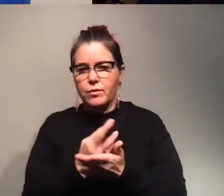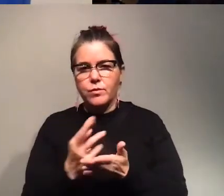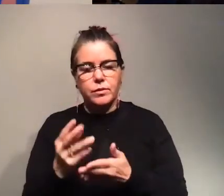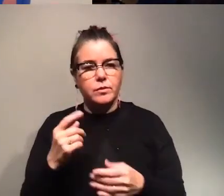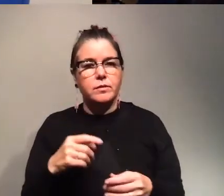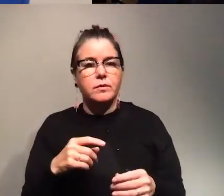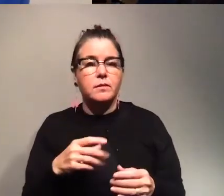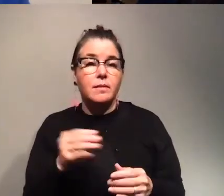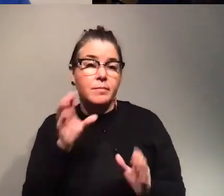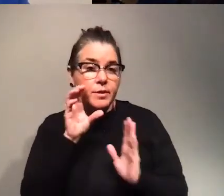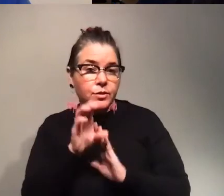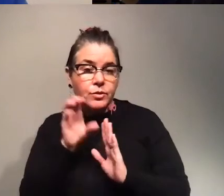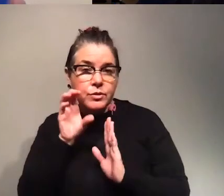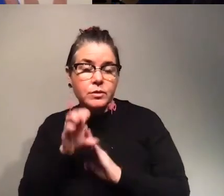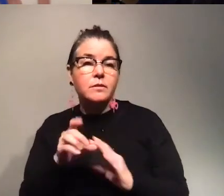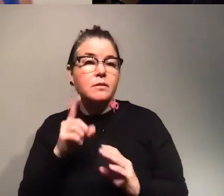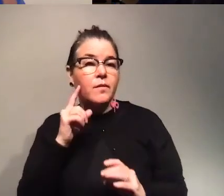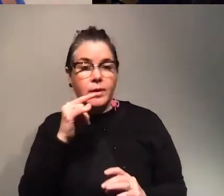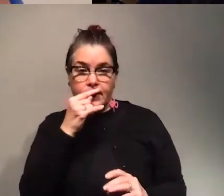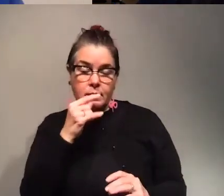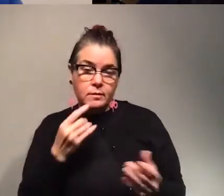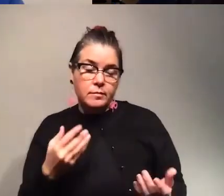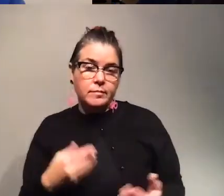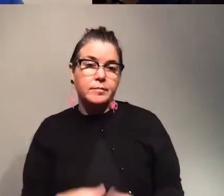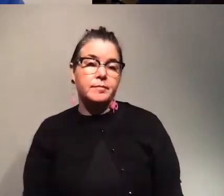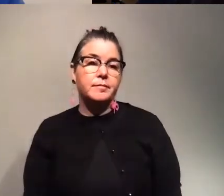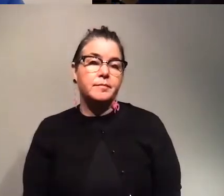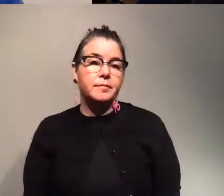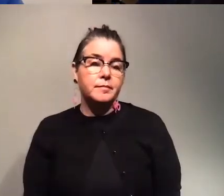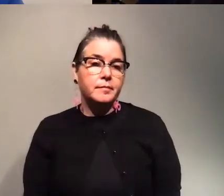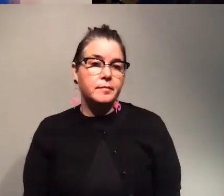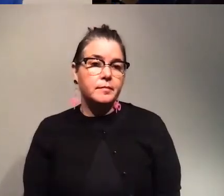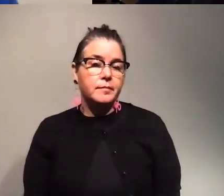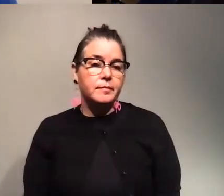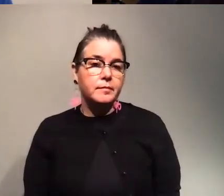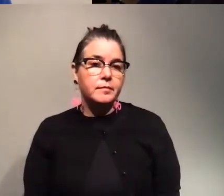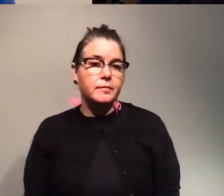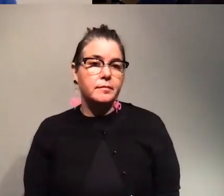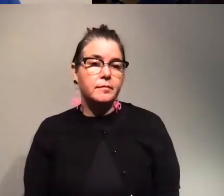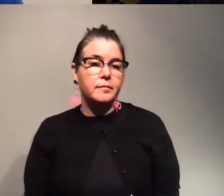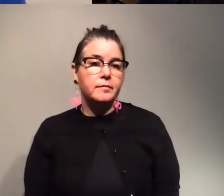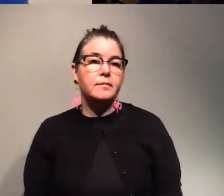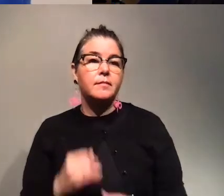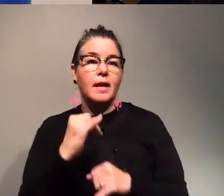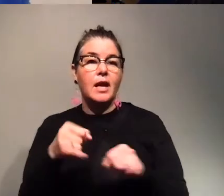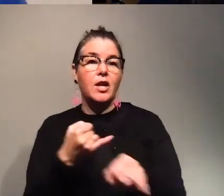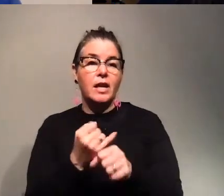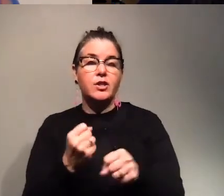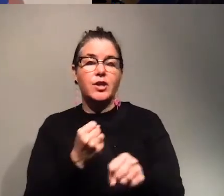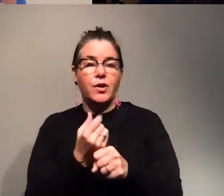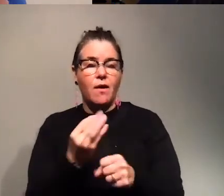and also for kids um we are in this this year is the international year of plant health